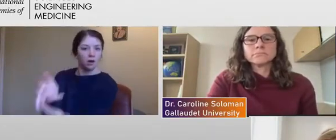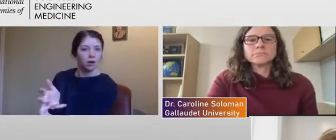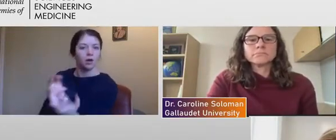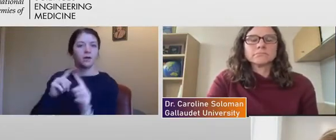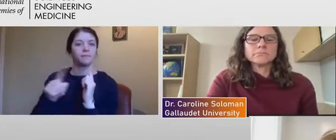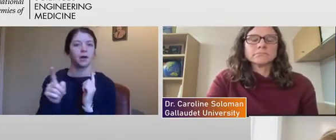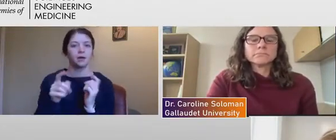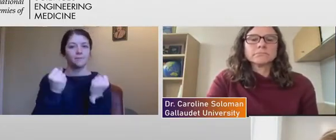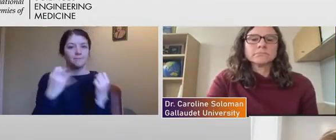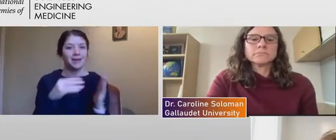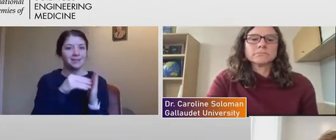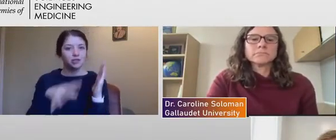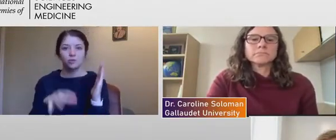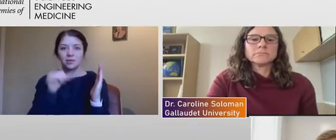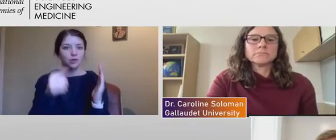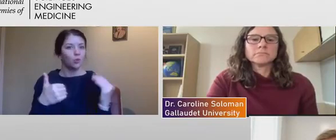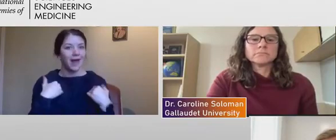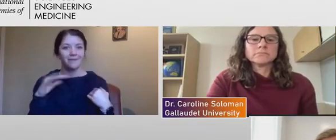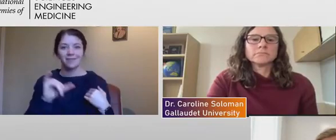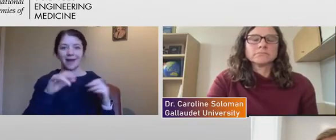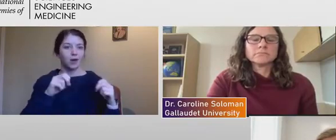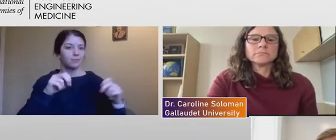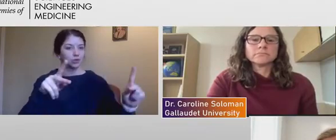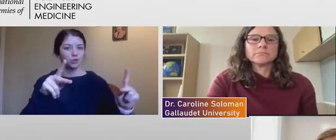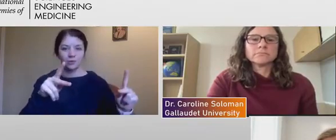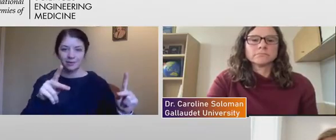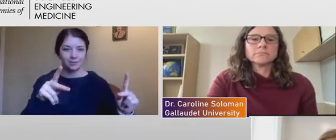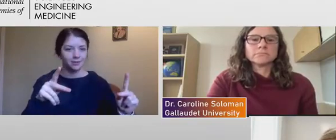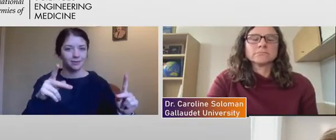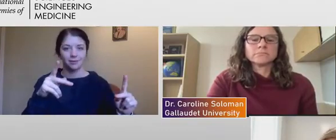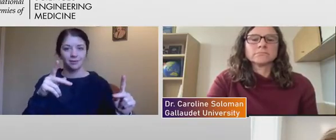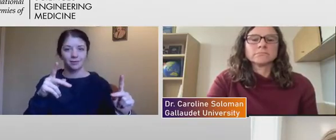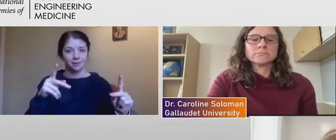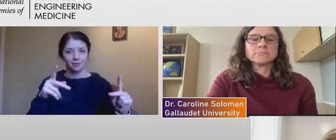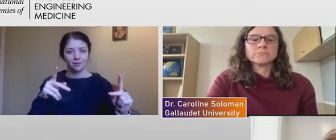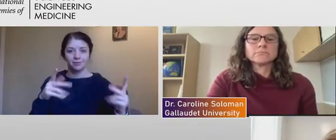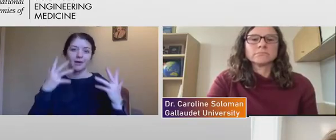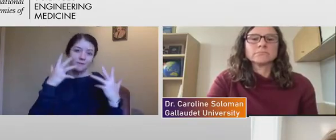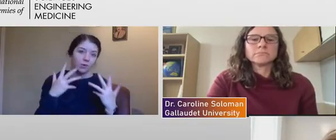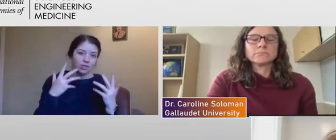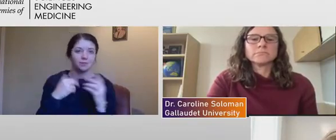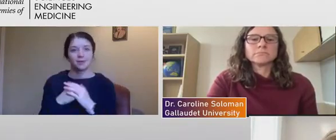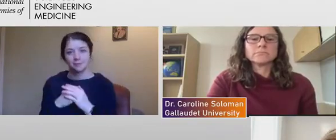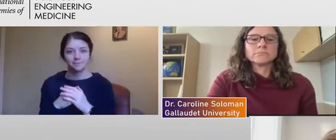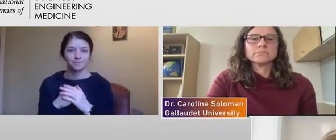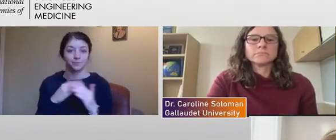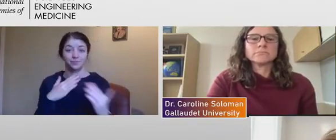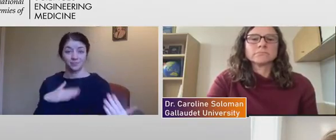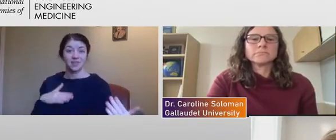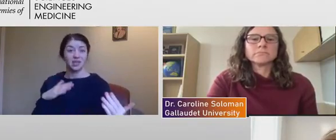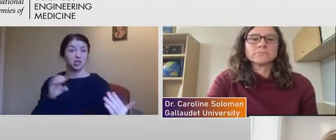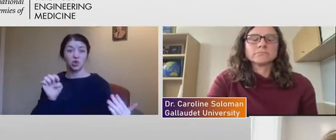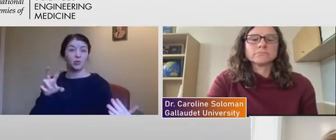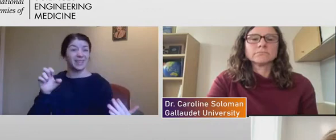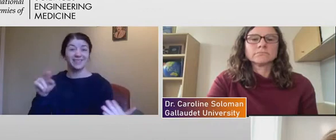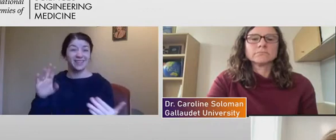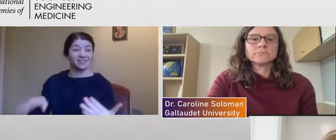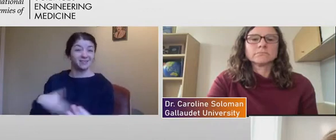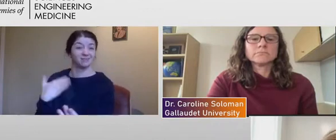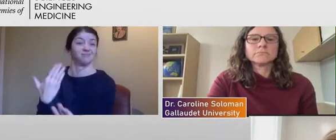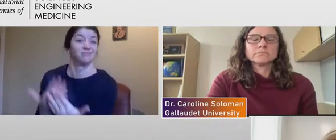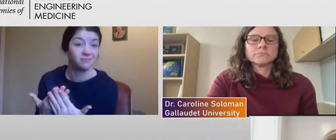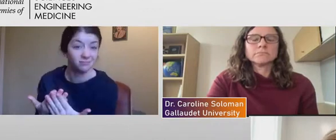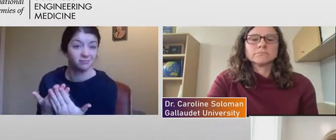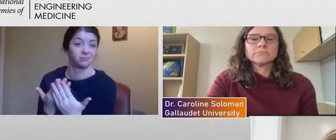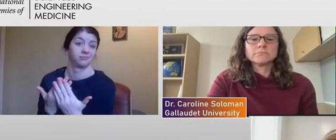aren't afforded those opportunities, uh, unfortunately, um, to get to, uh, an